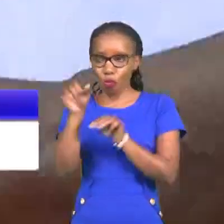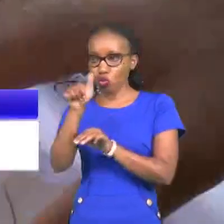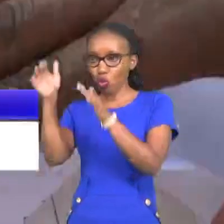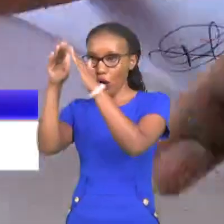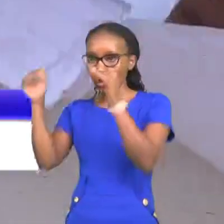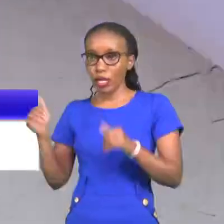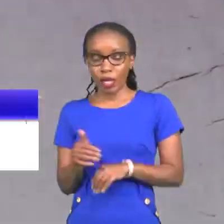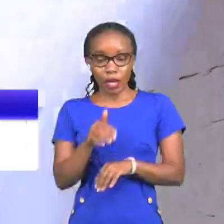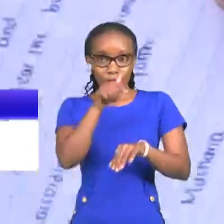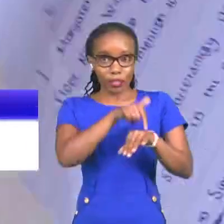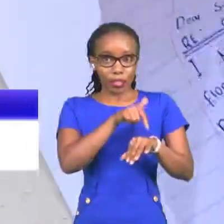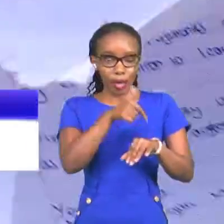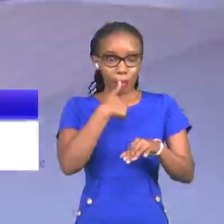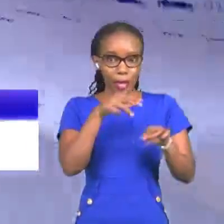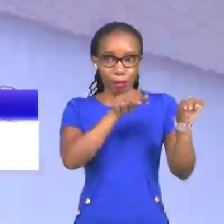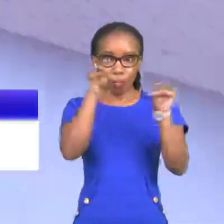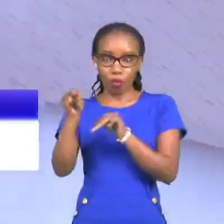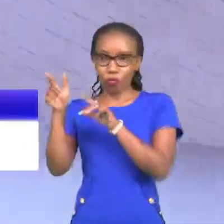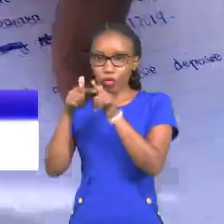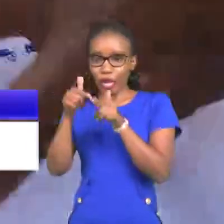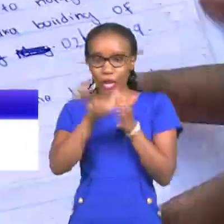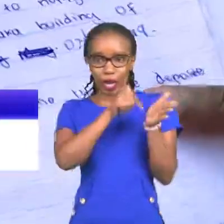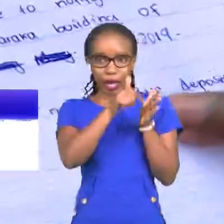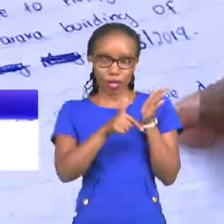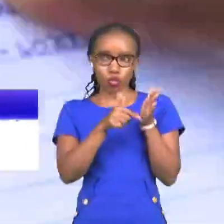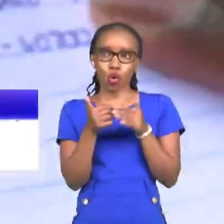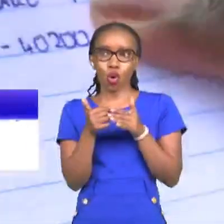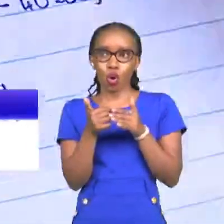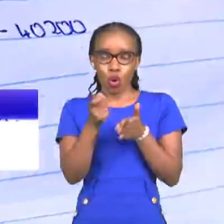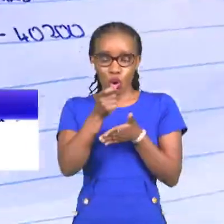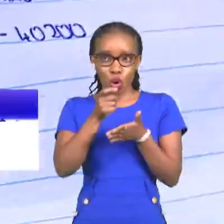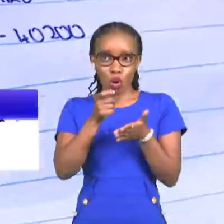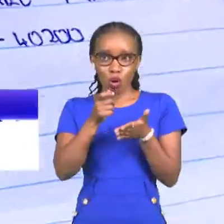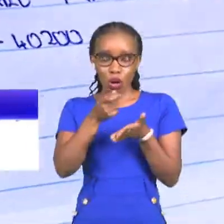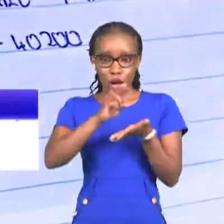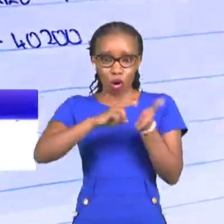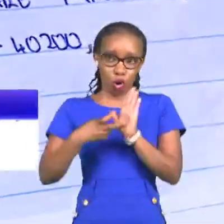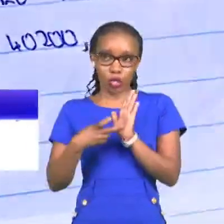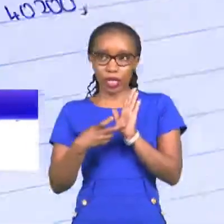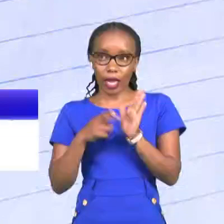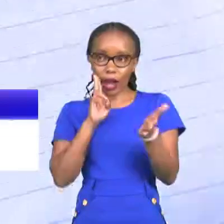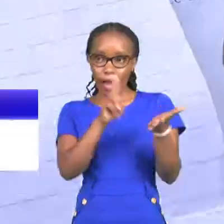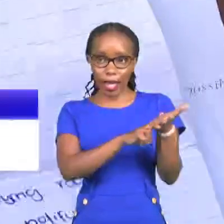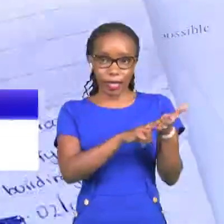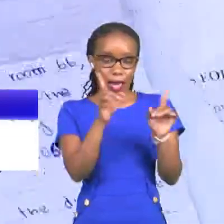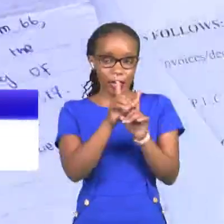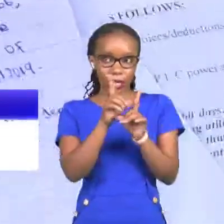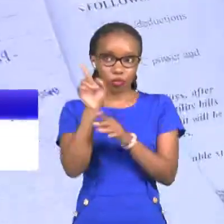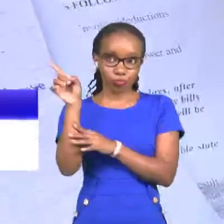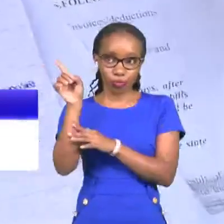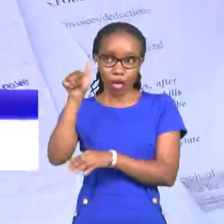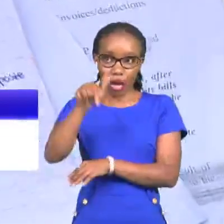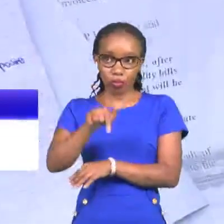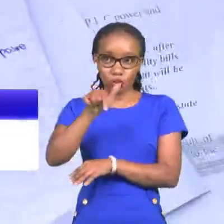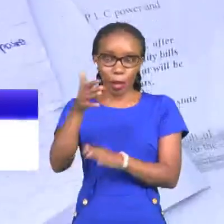nilihama nika terminate contract na hi later on this date so hadileo wajani